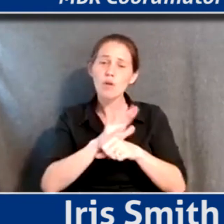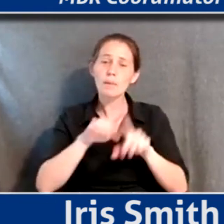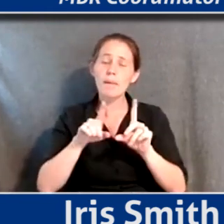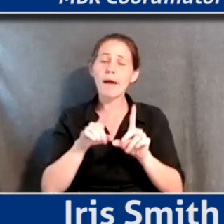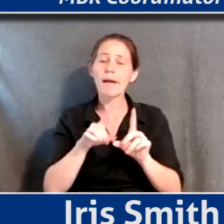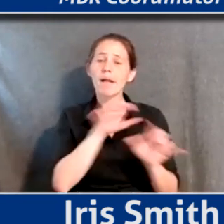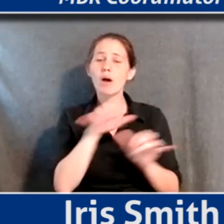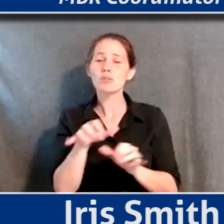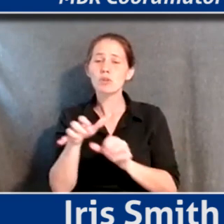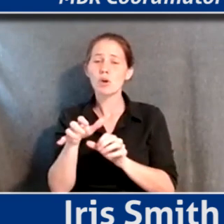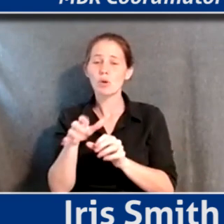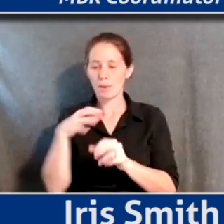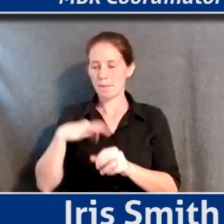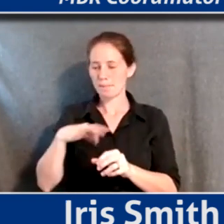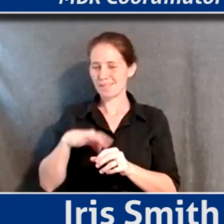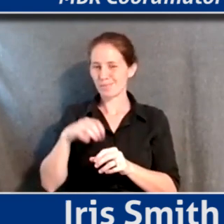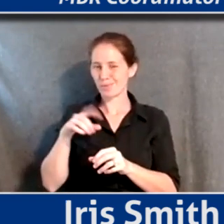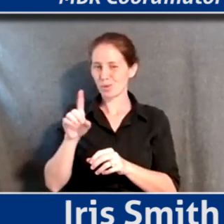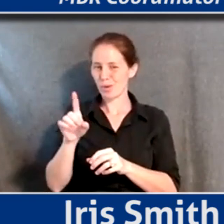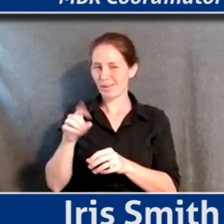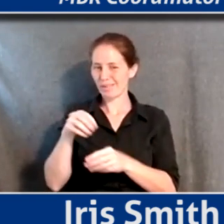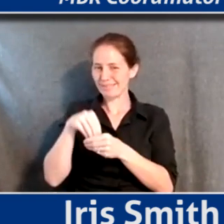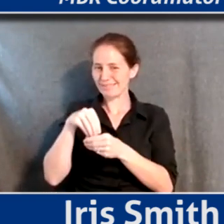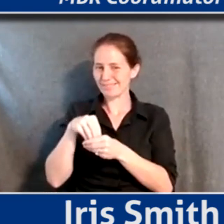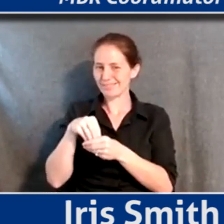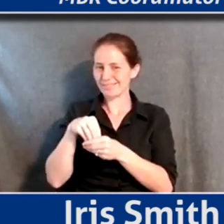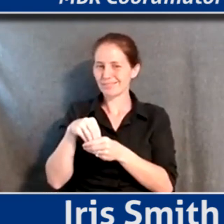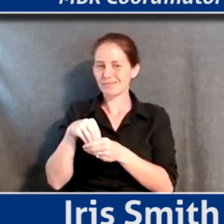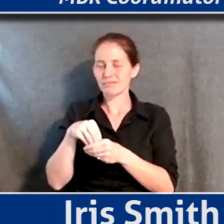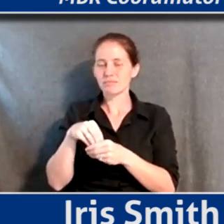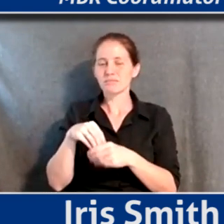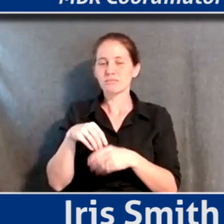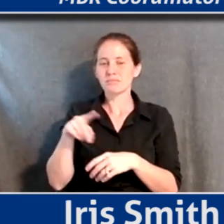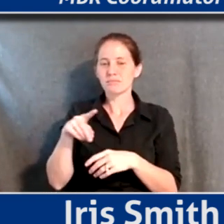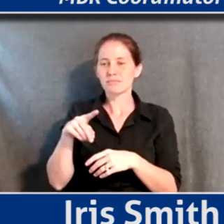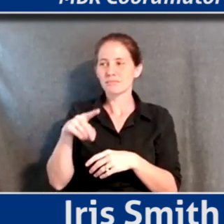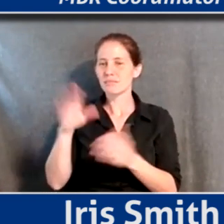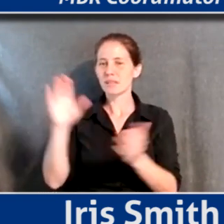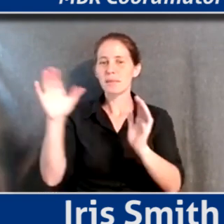is positioned in this global conversation around what this looks like in cities?